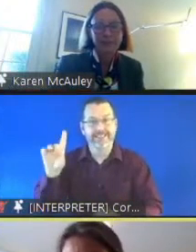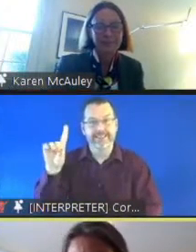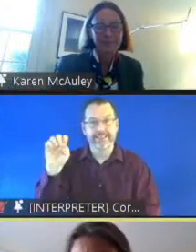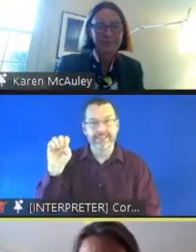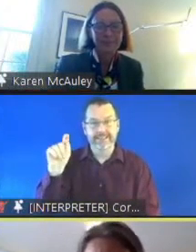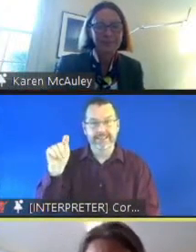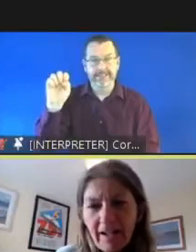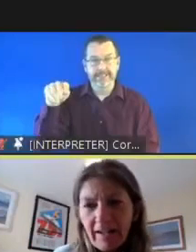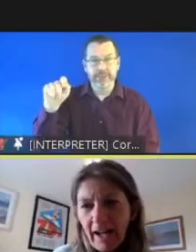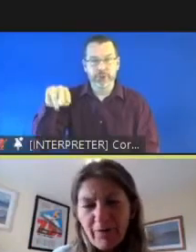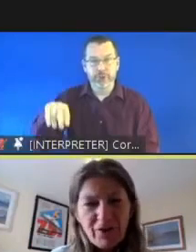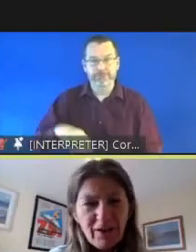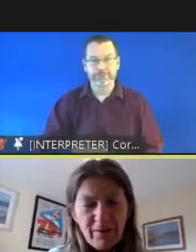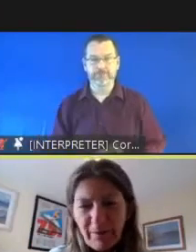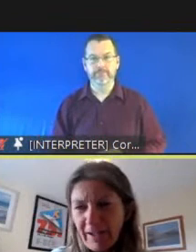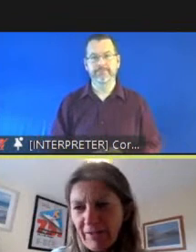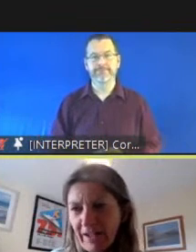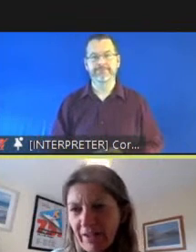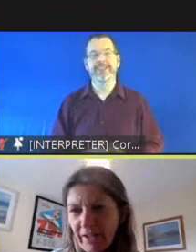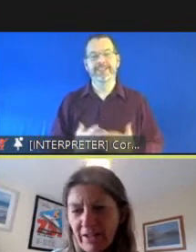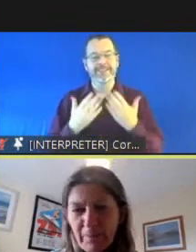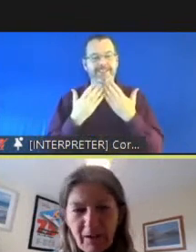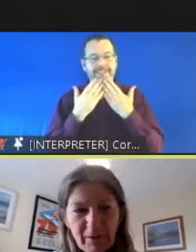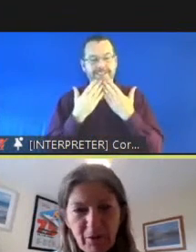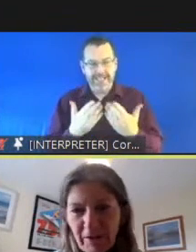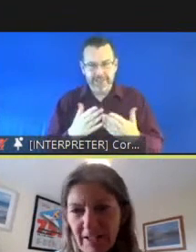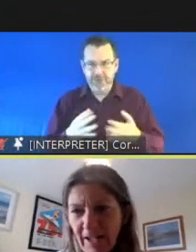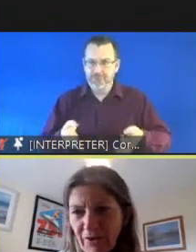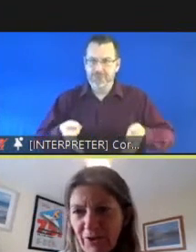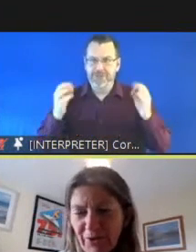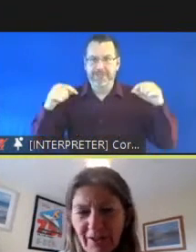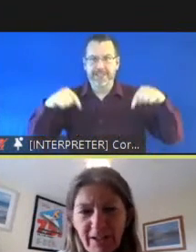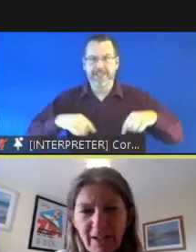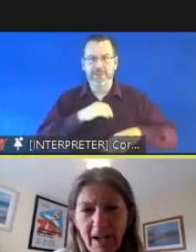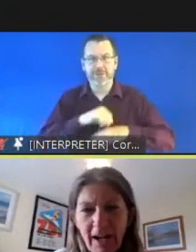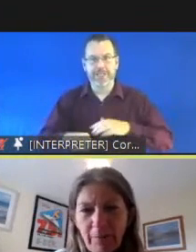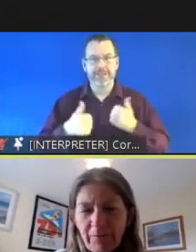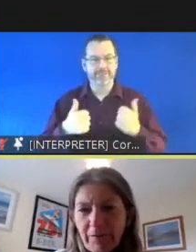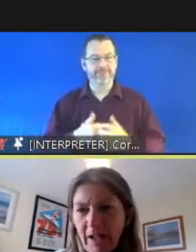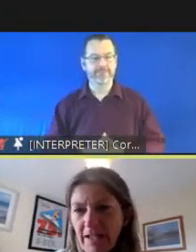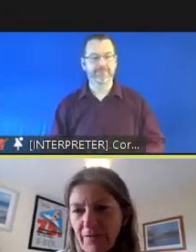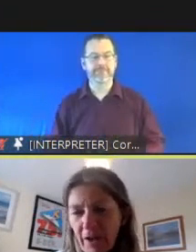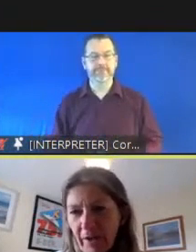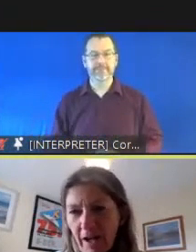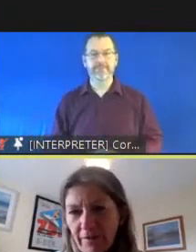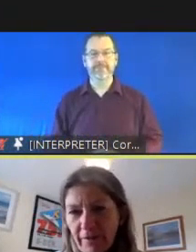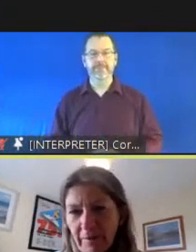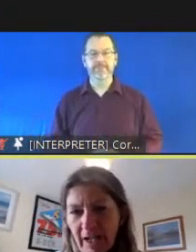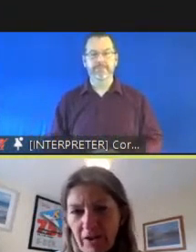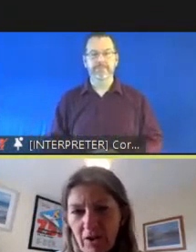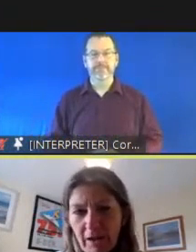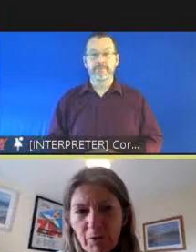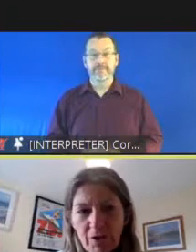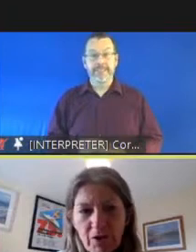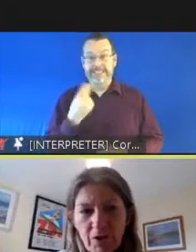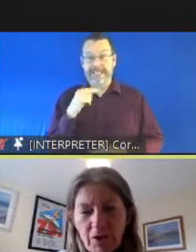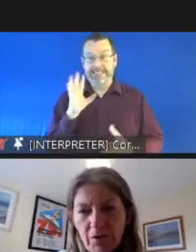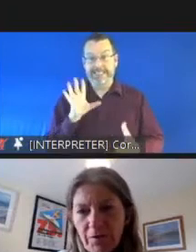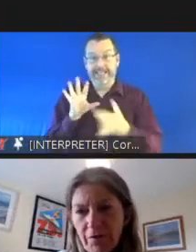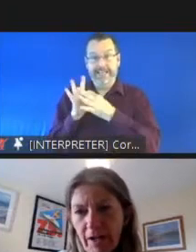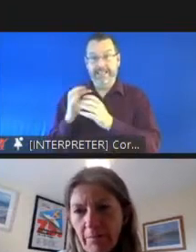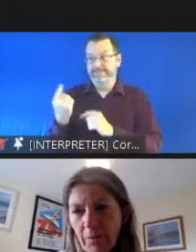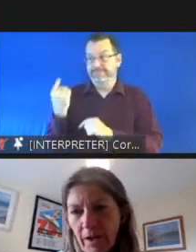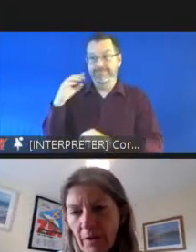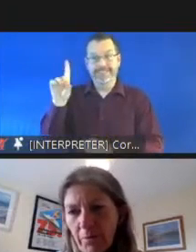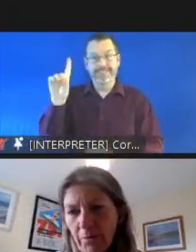thanks uh karen um afternoon everybody really great to be here with you all this afternoon um nicely following on from dag law and i'm going to